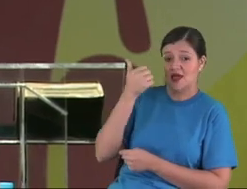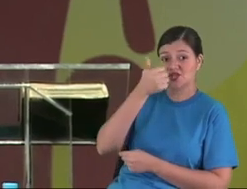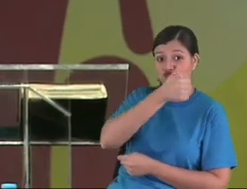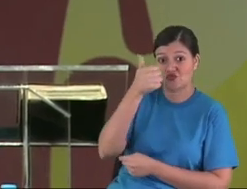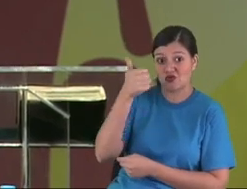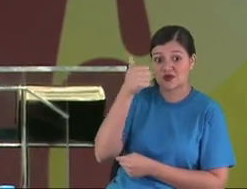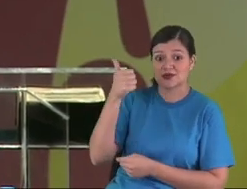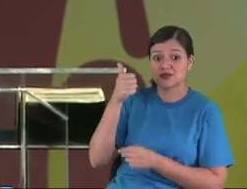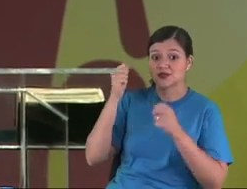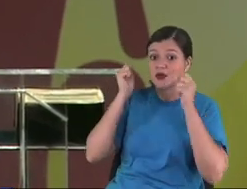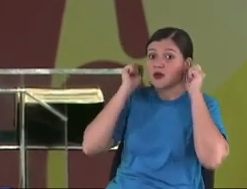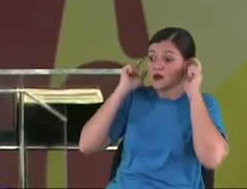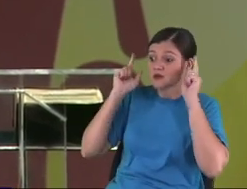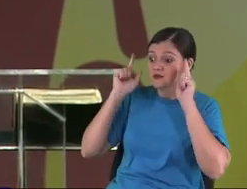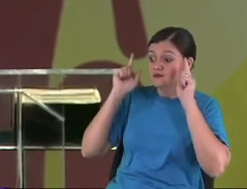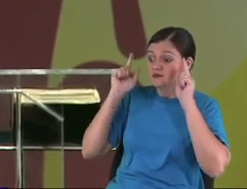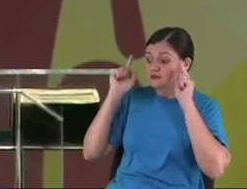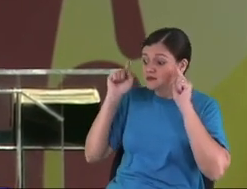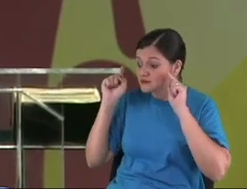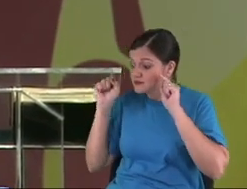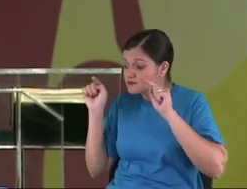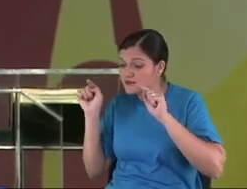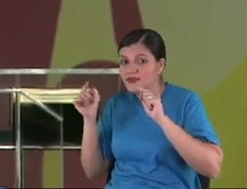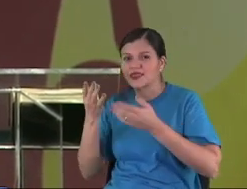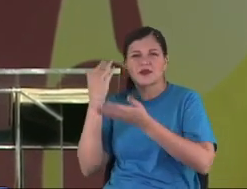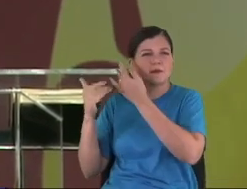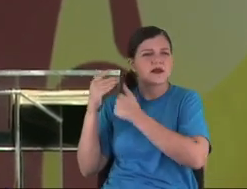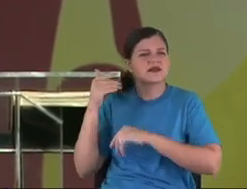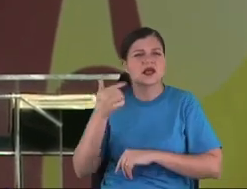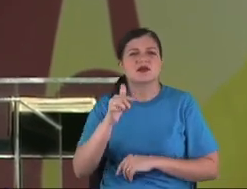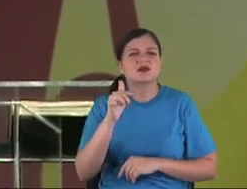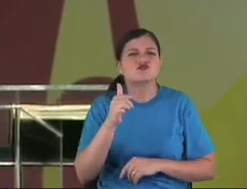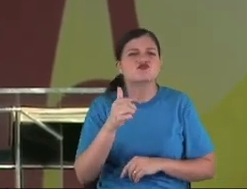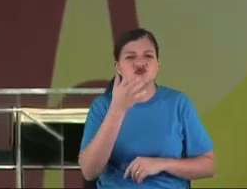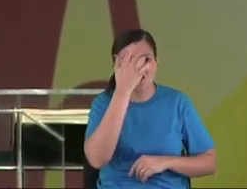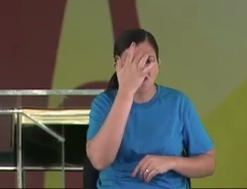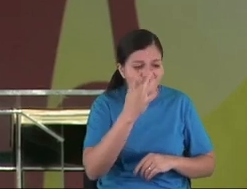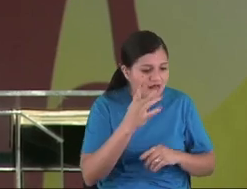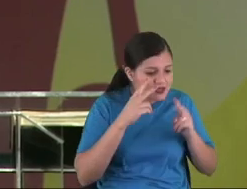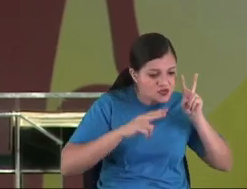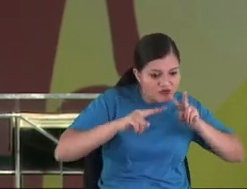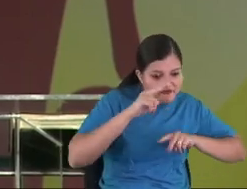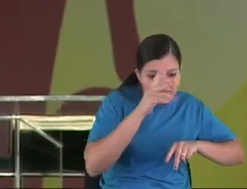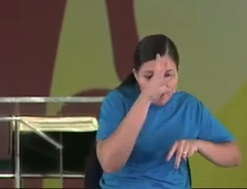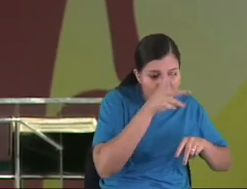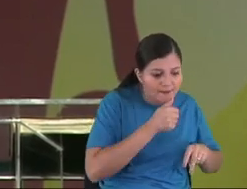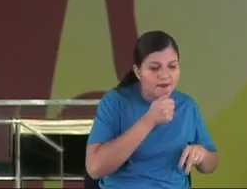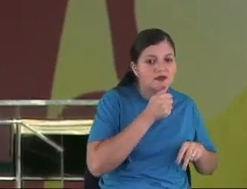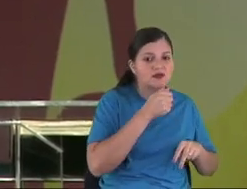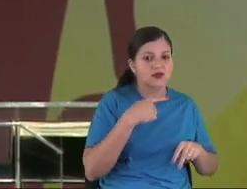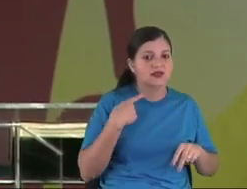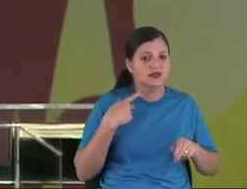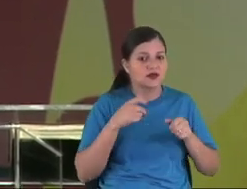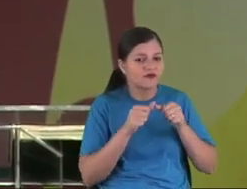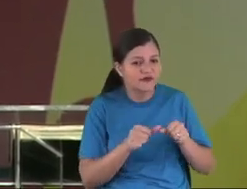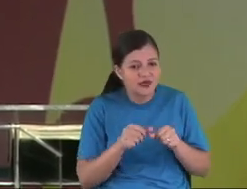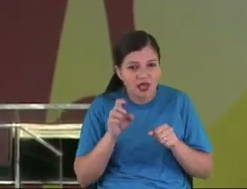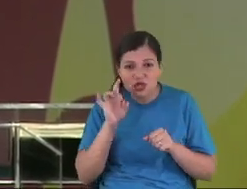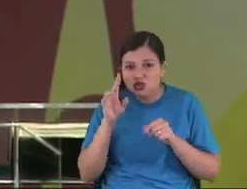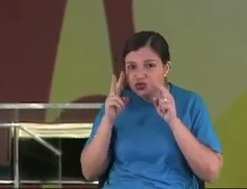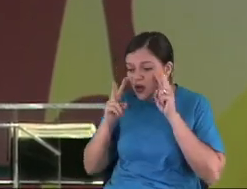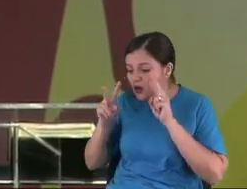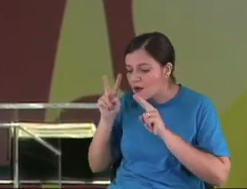when I was 11 years, I was hearing all about. And I was just hearing all the